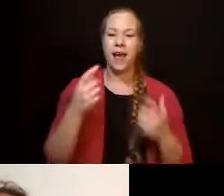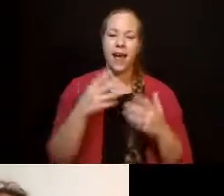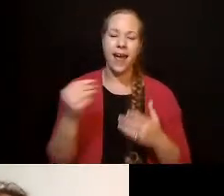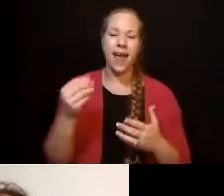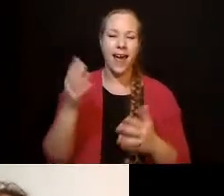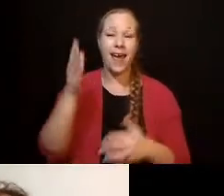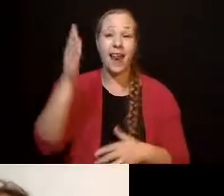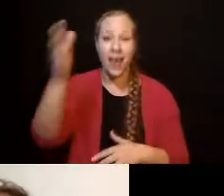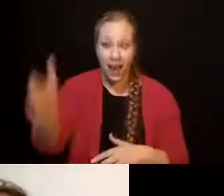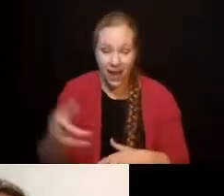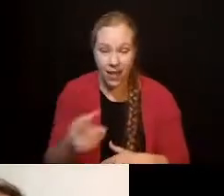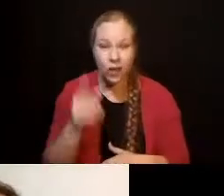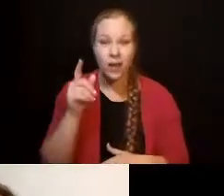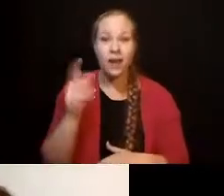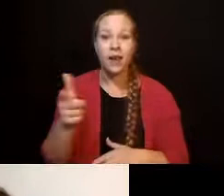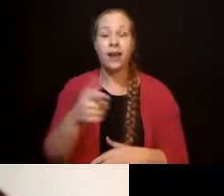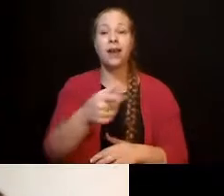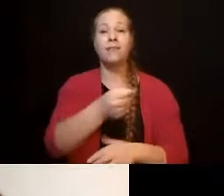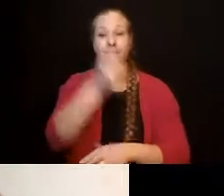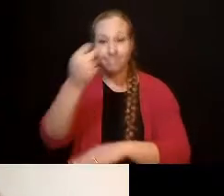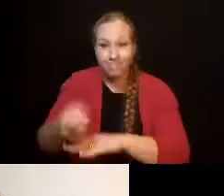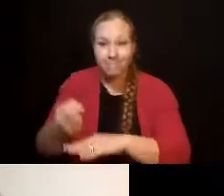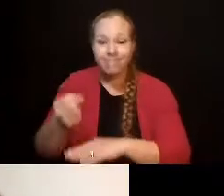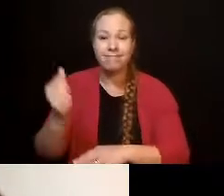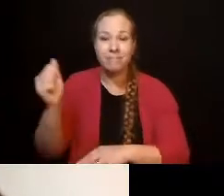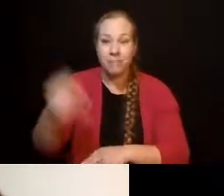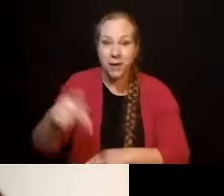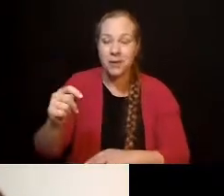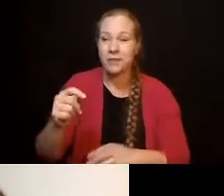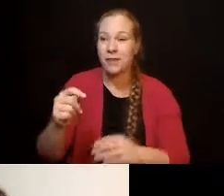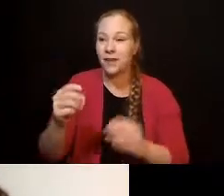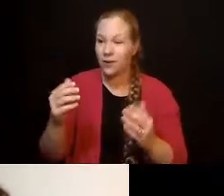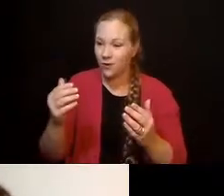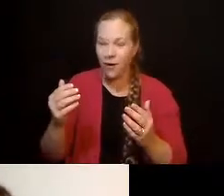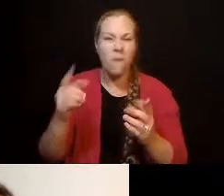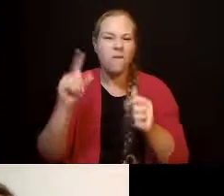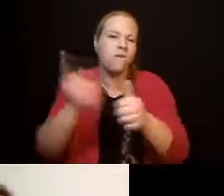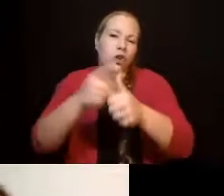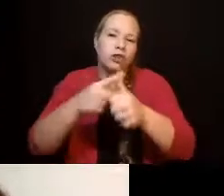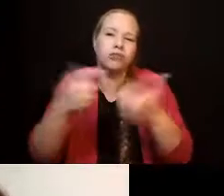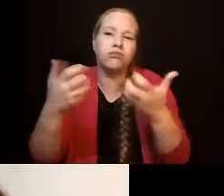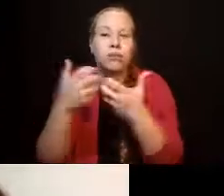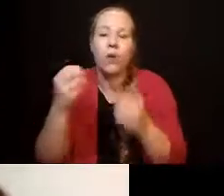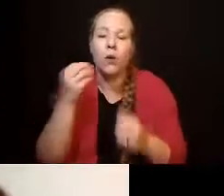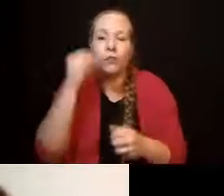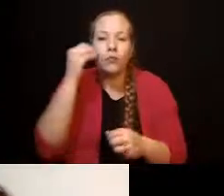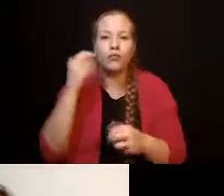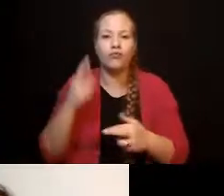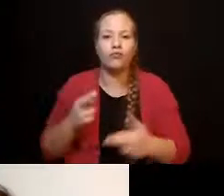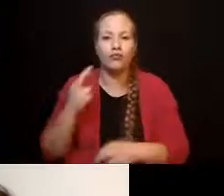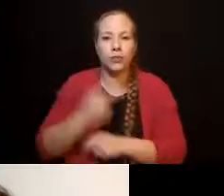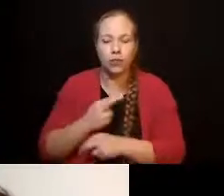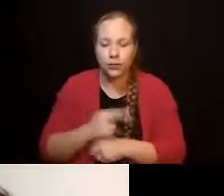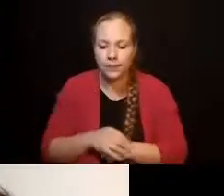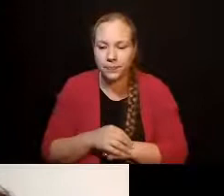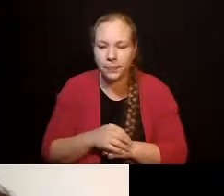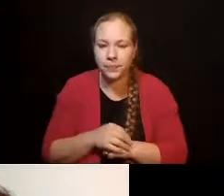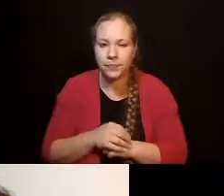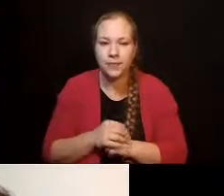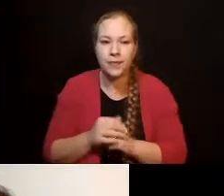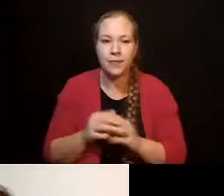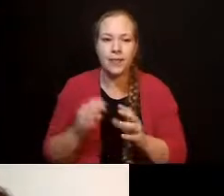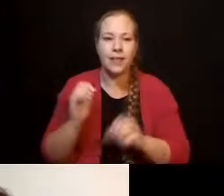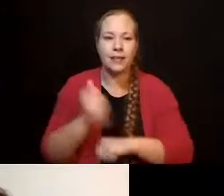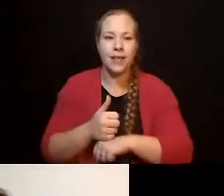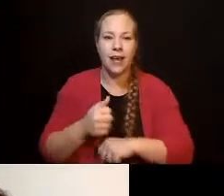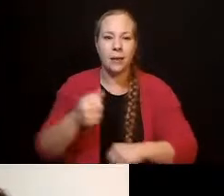everything set up, I thought, yay, we've reached our goal, everything's great. Jesse's statement at that life at that time